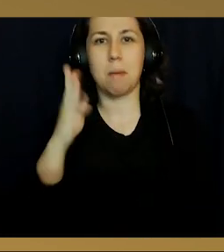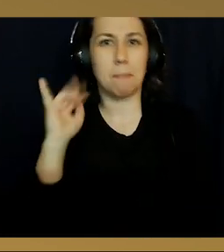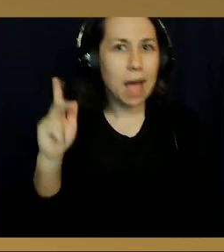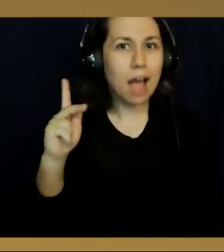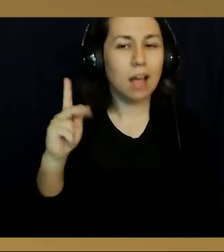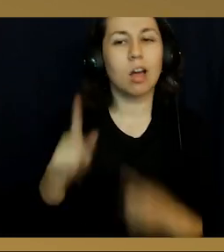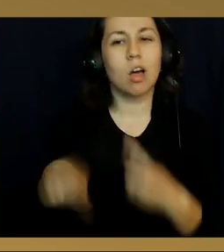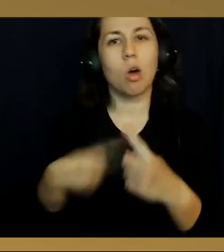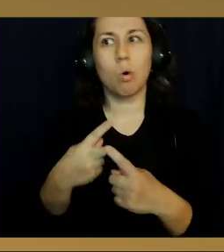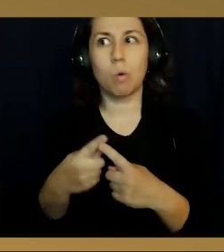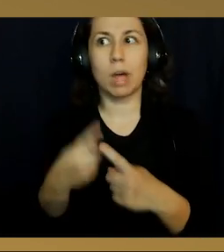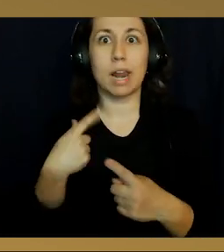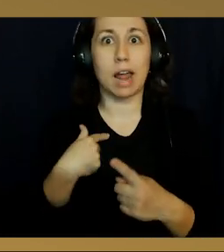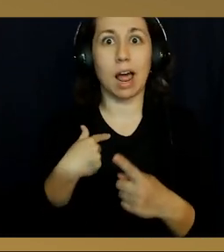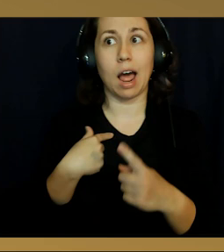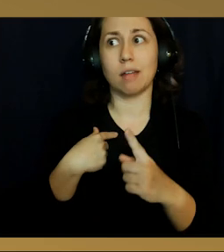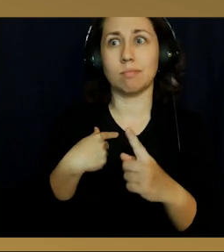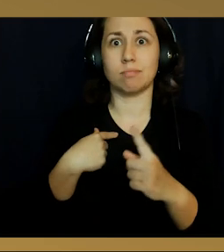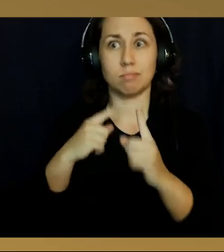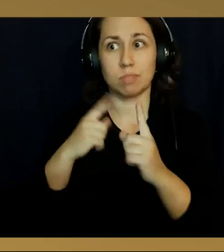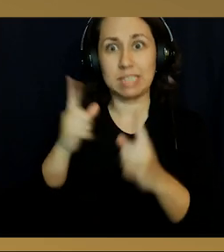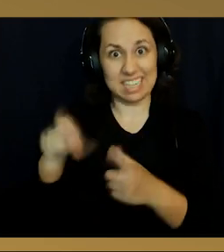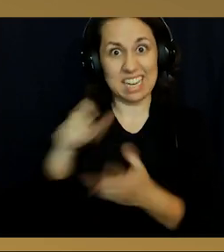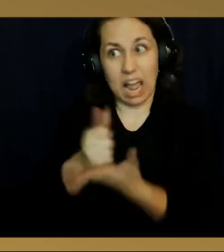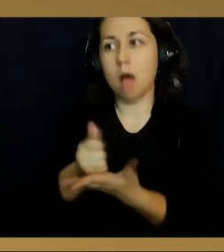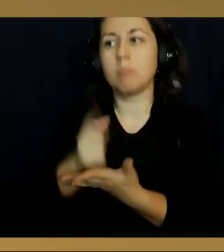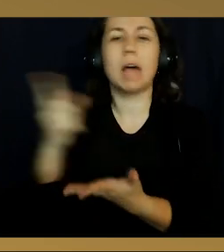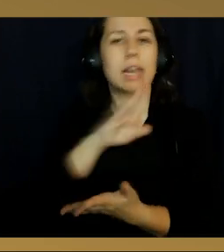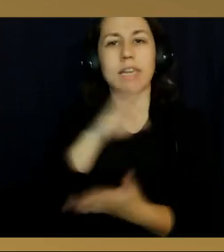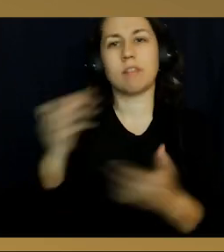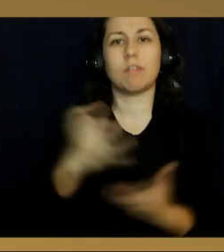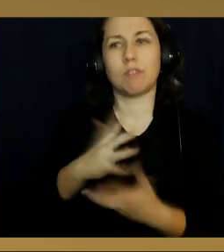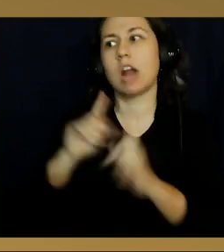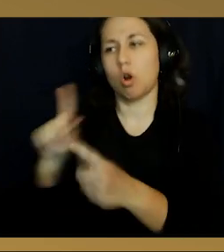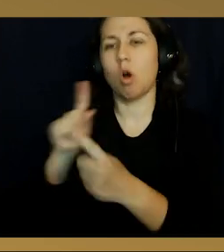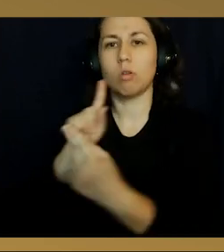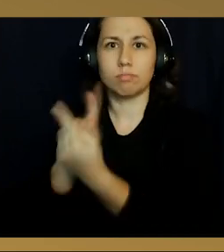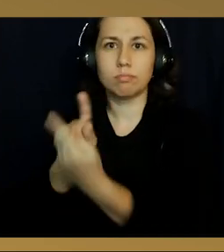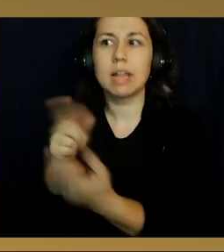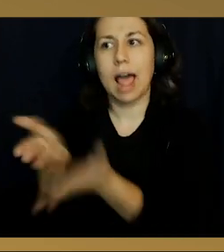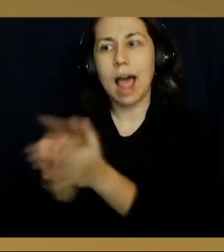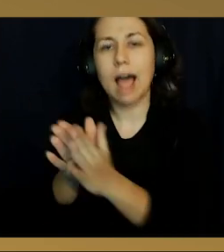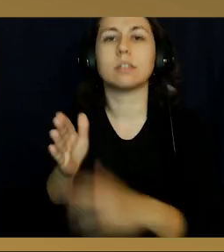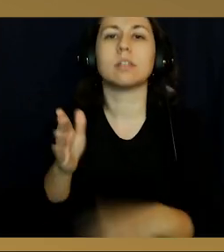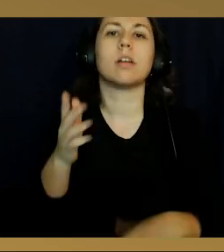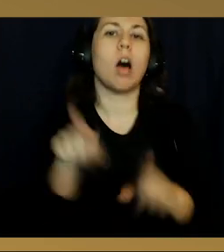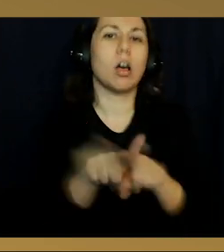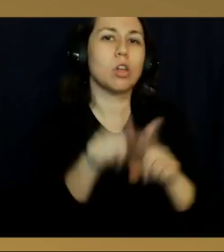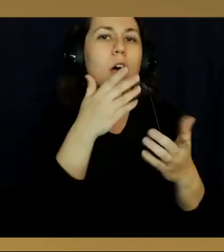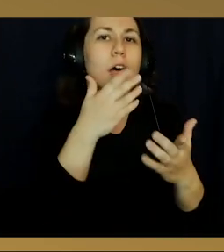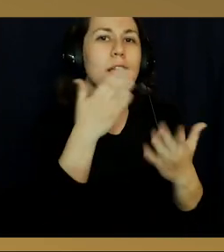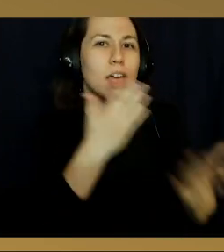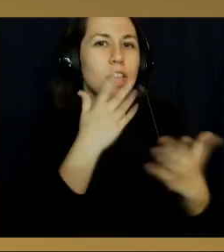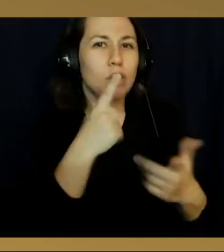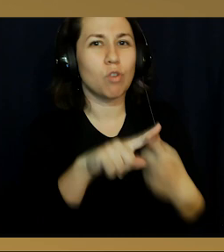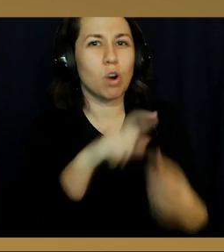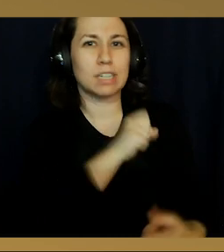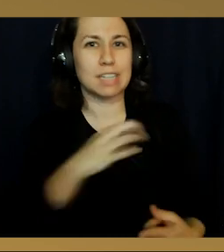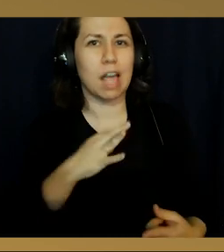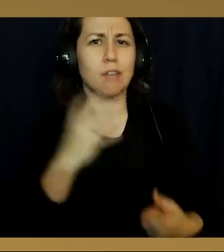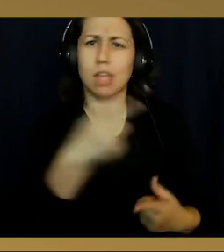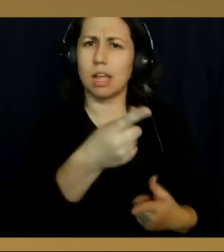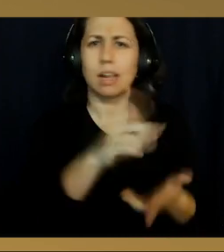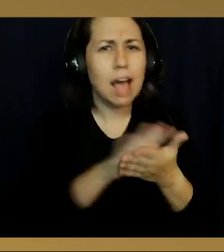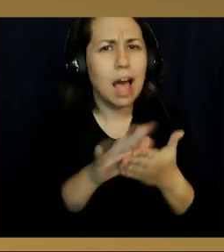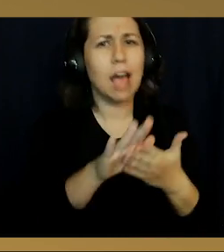always having my back. And whenever I need help, I've never been afraid to go ask them for it. And I'd also like to thank all the staff at Godinus for